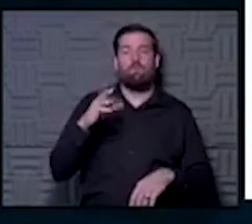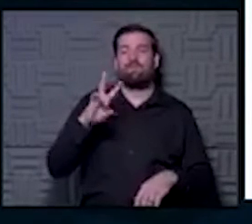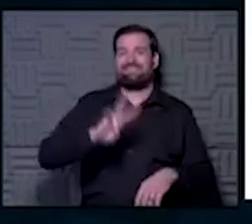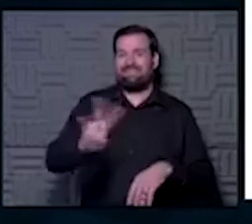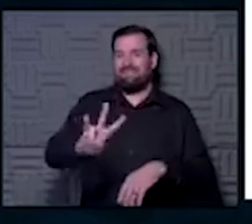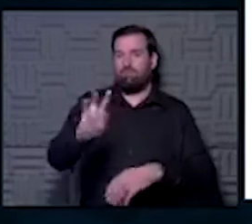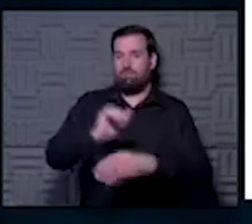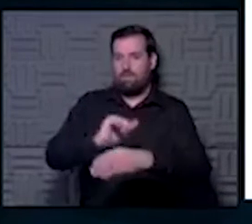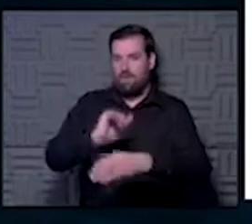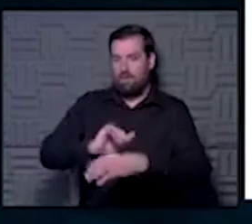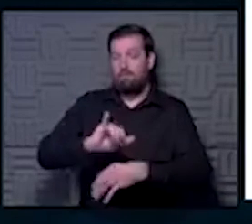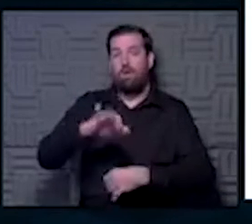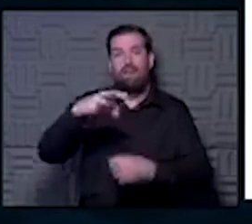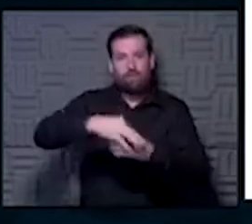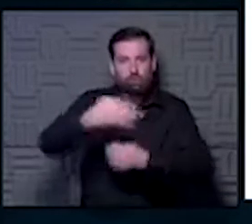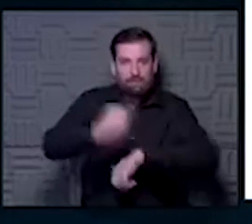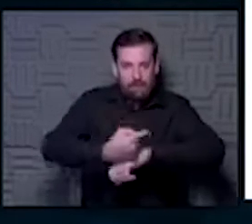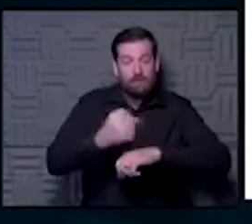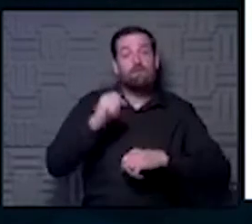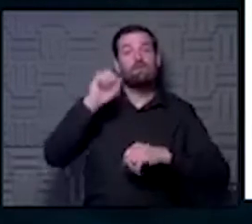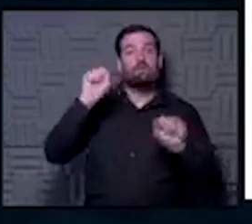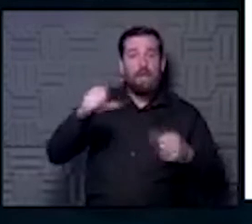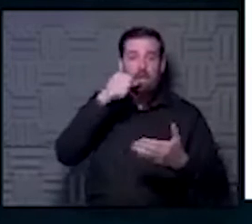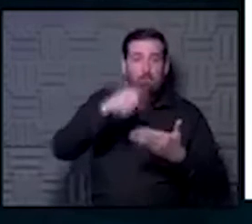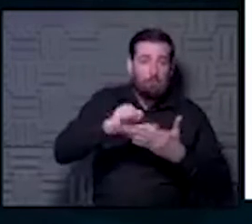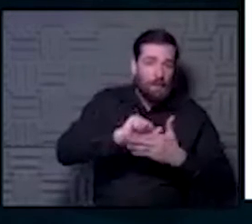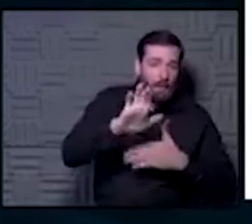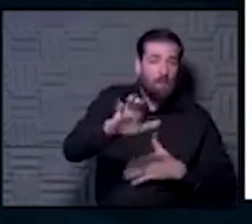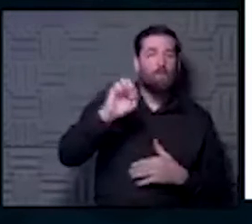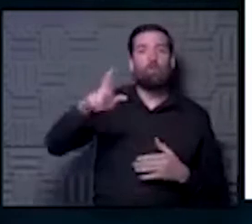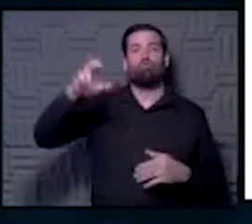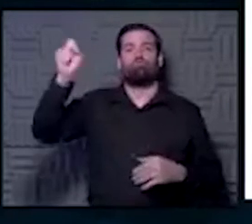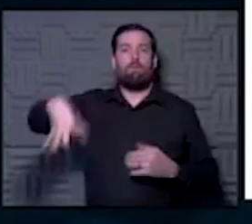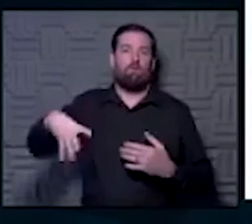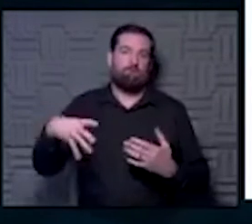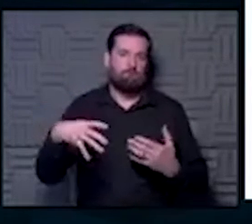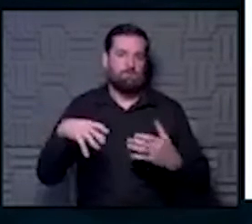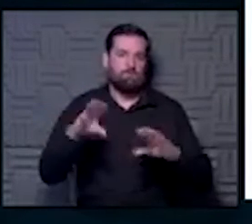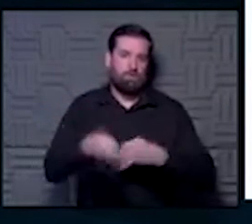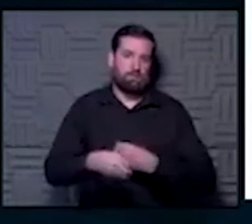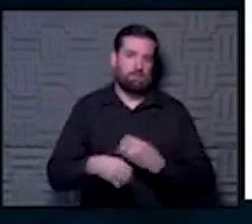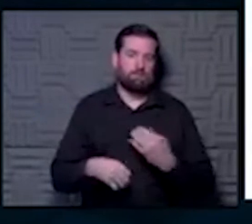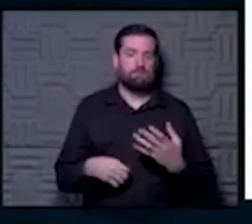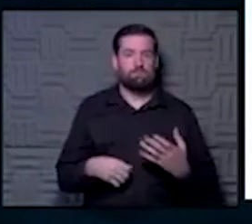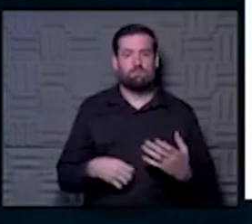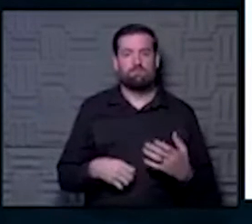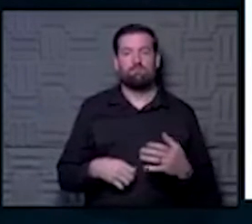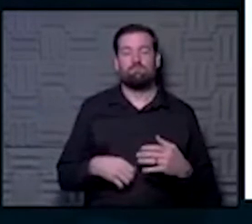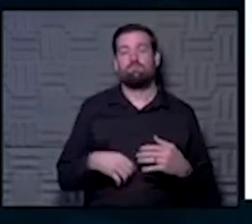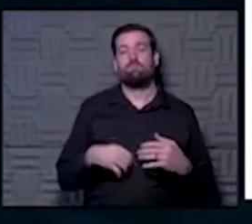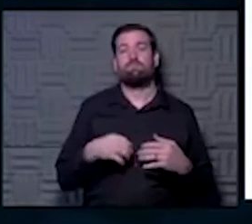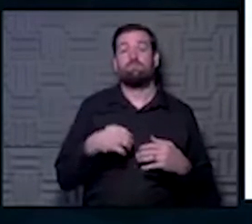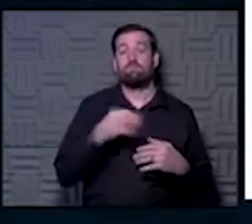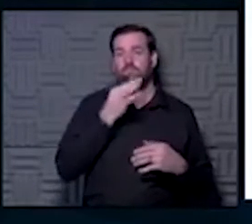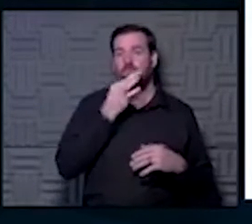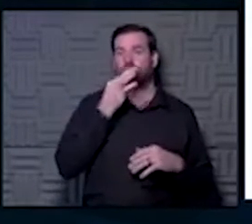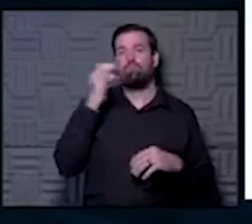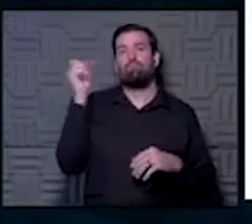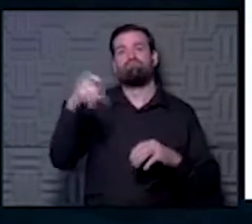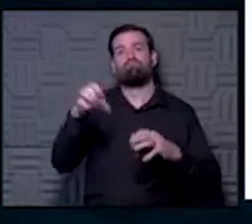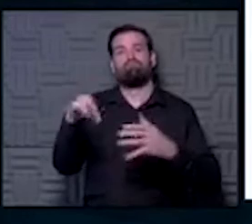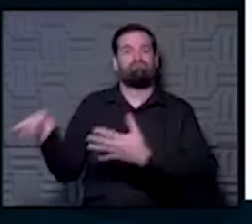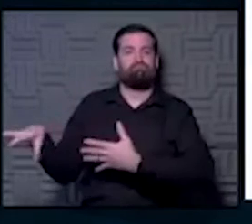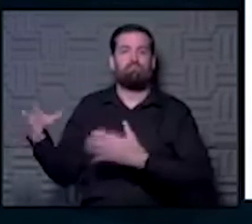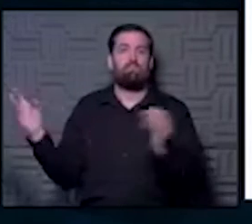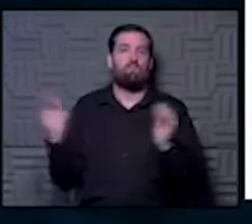And you can mail that in or you can drop it off at the election office or they're getting ready to install some additional drop